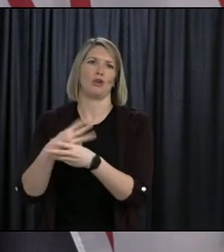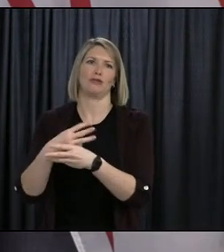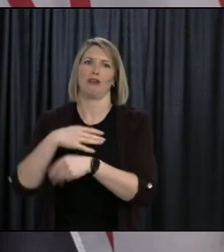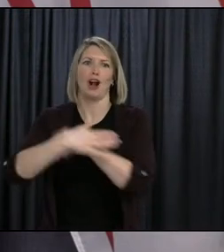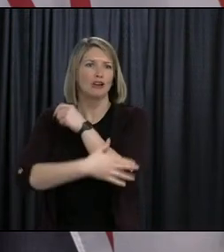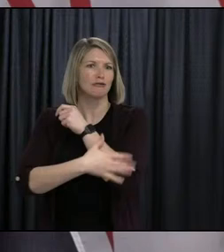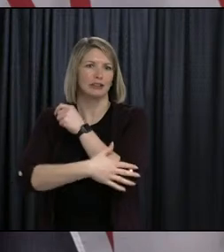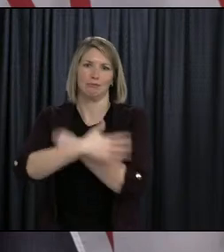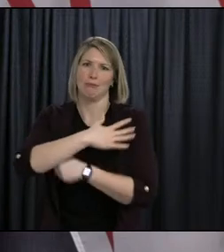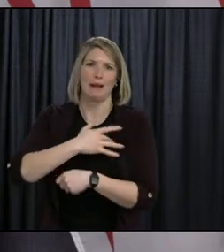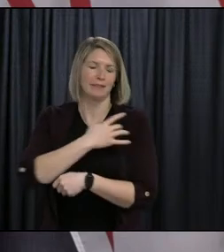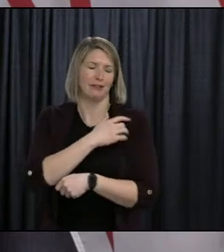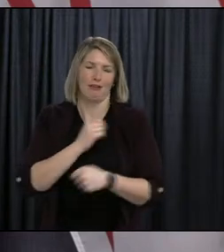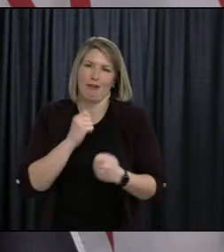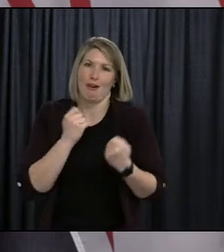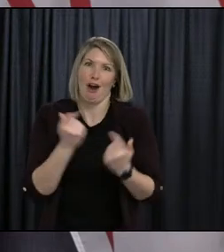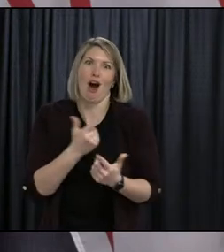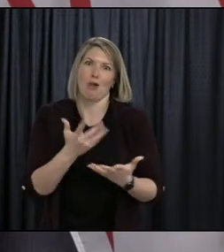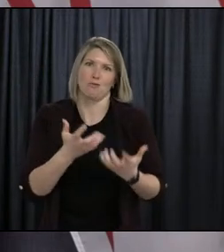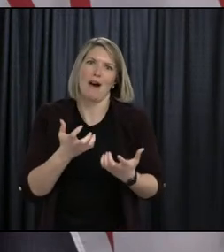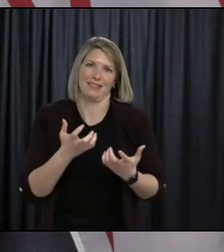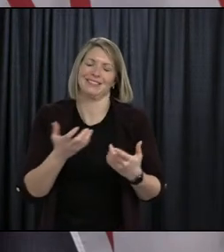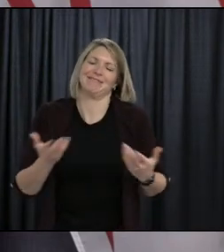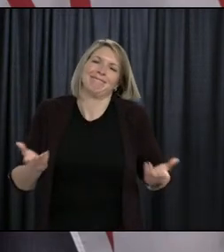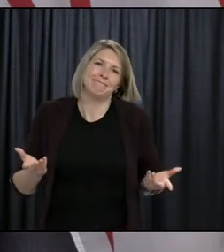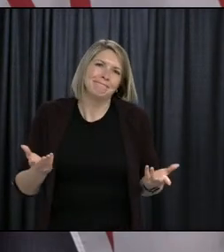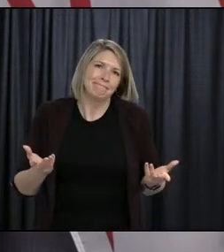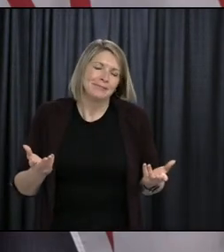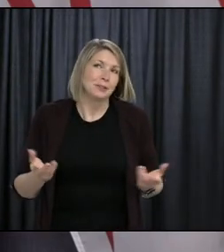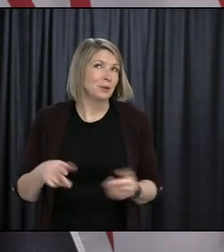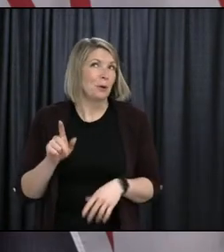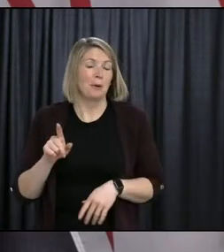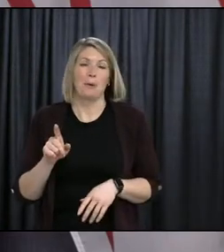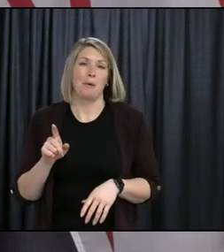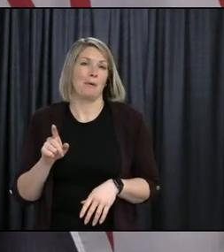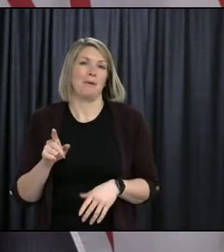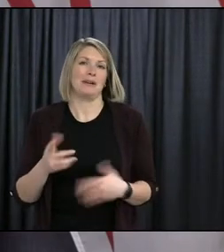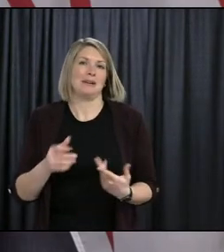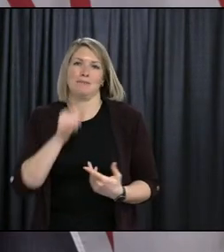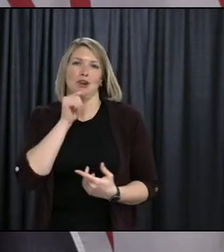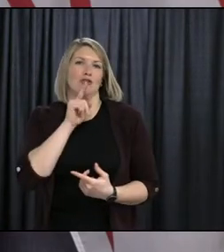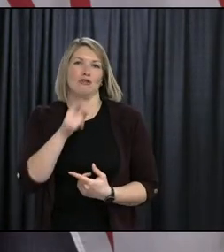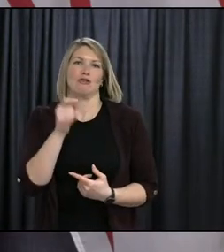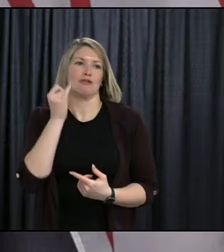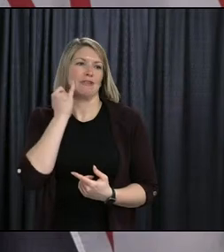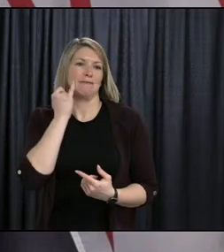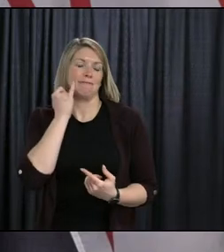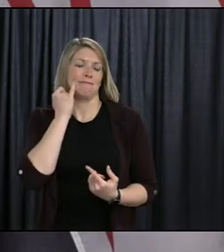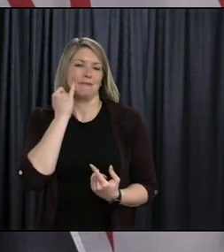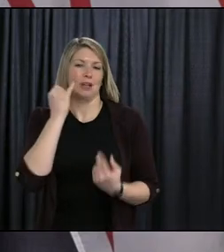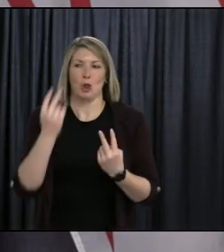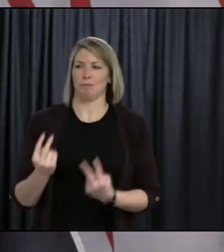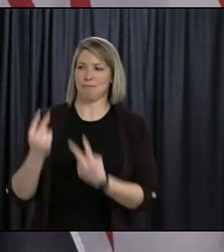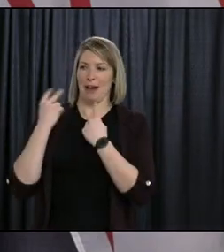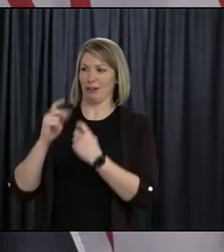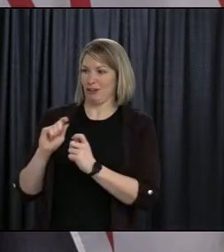could build the thing and send it, but microprocessors are kind of important. So I'm not sure what we would have done, Cease, any different.